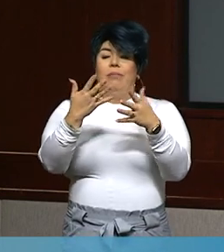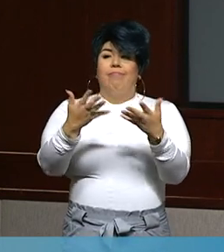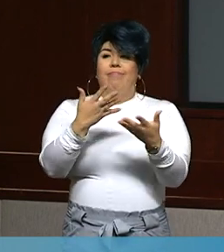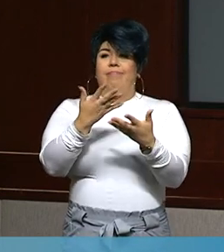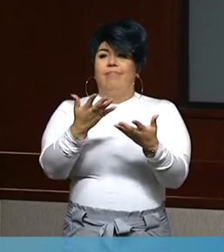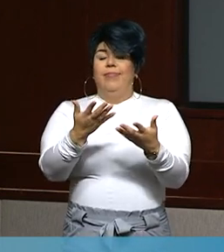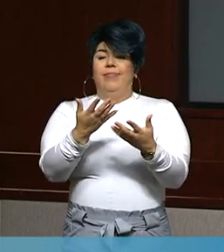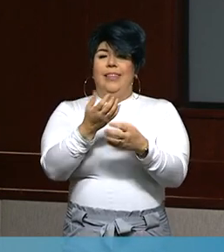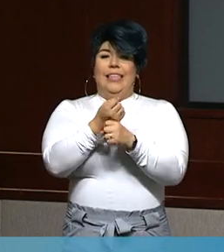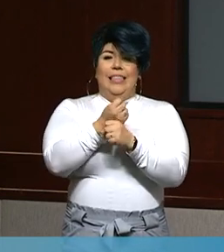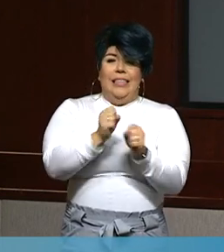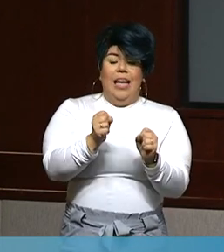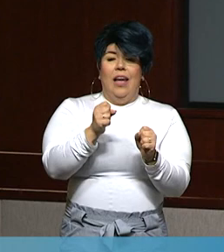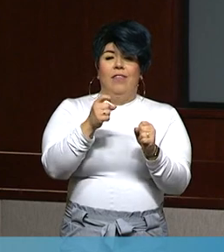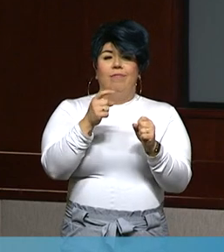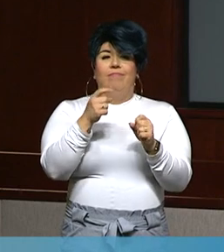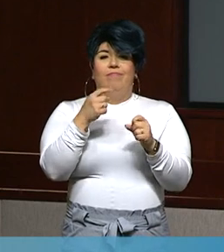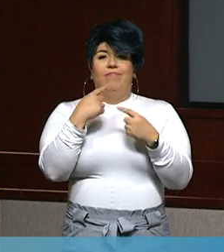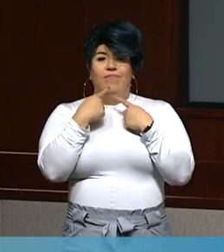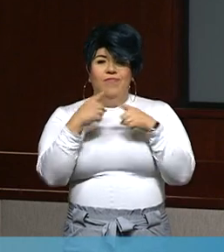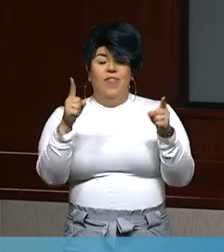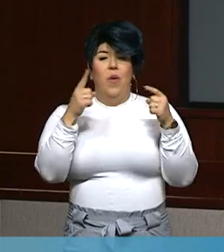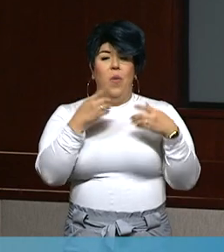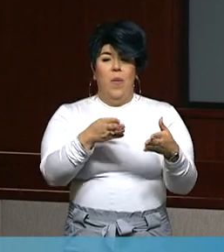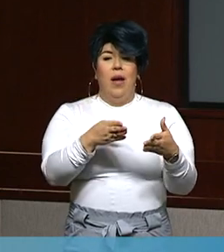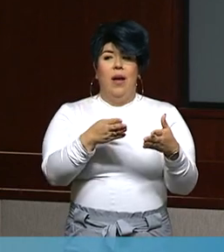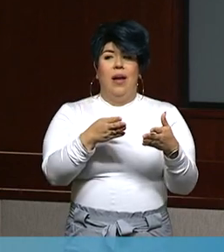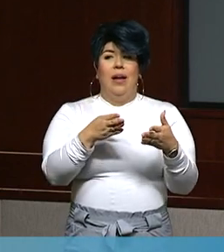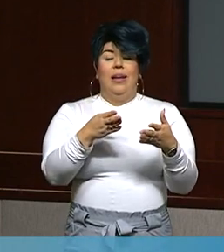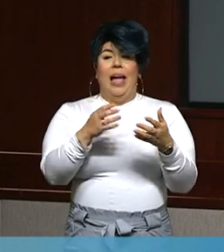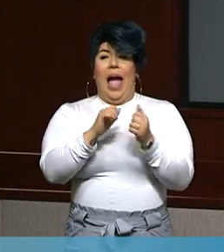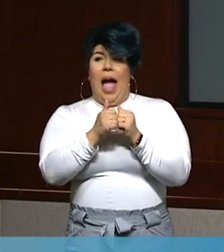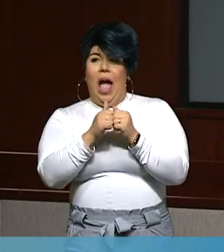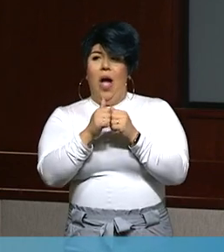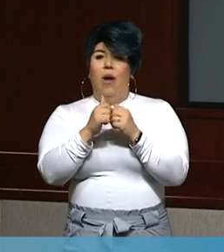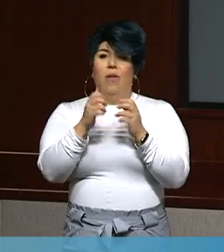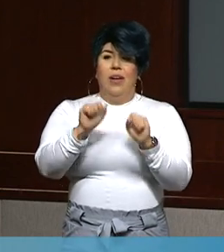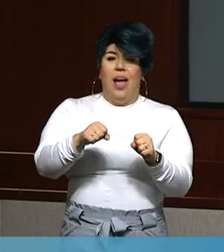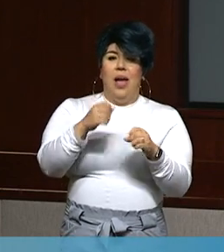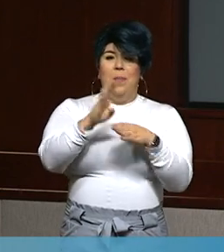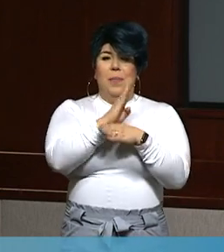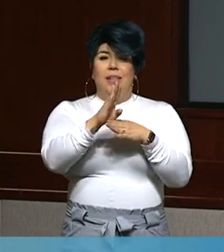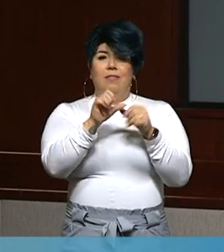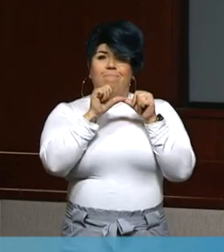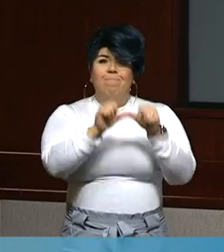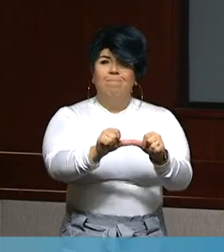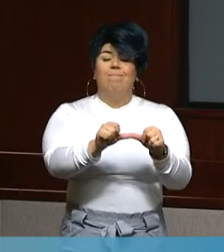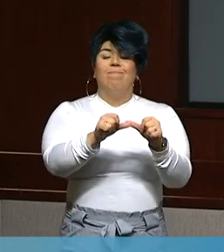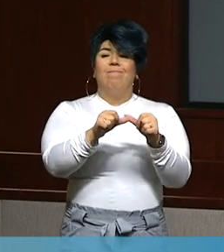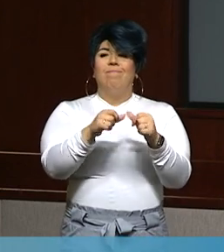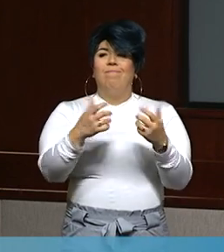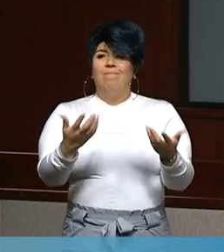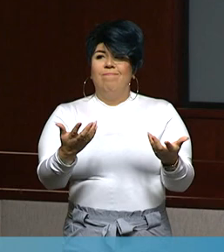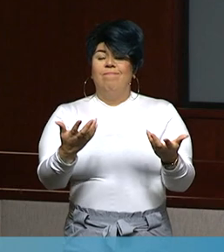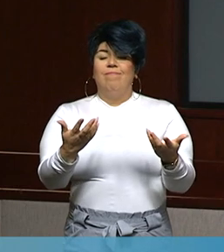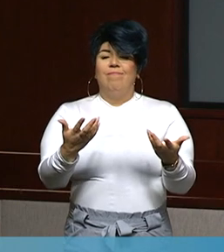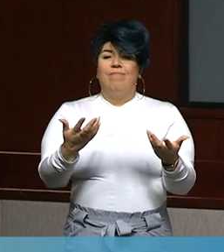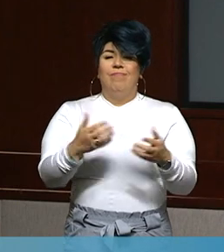that allows those businesses to survive, that allows those businesses to,